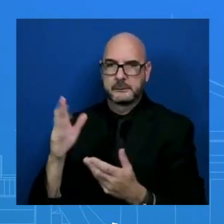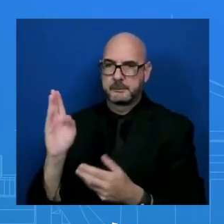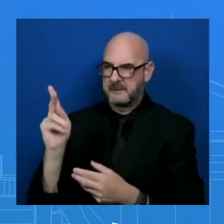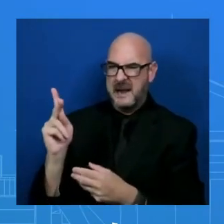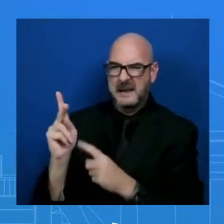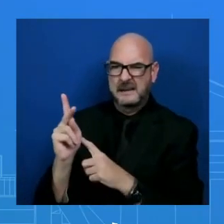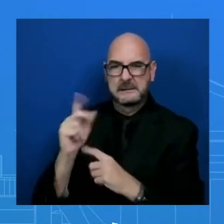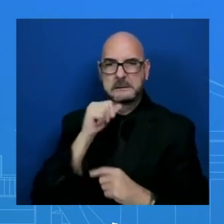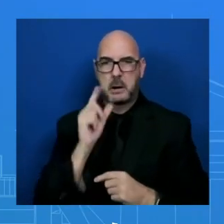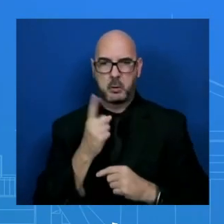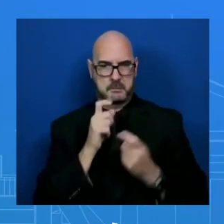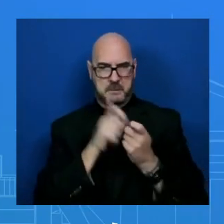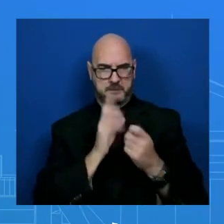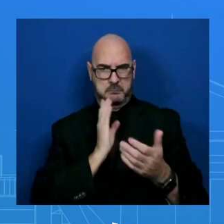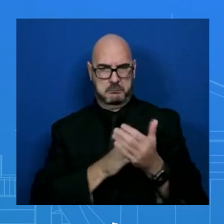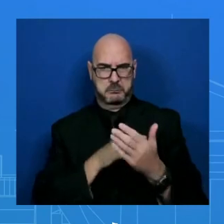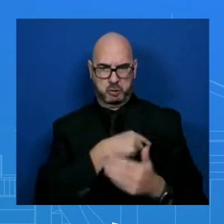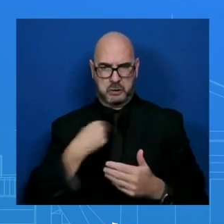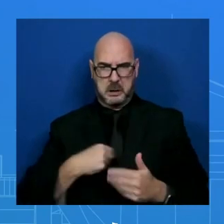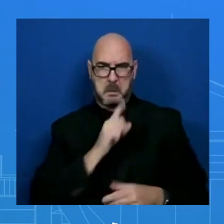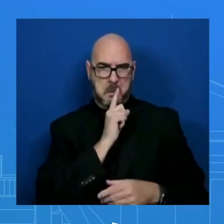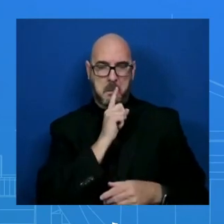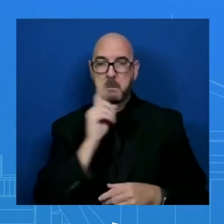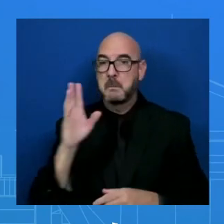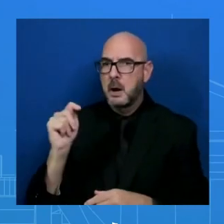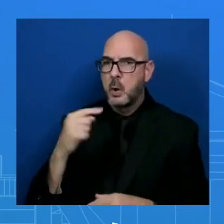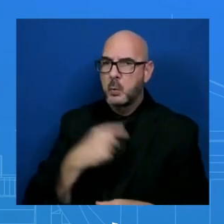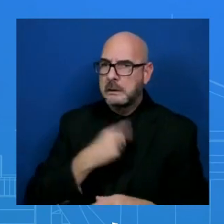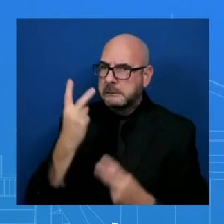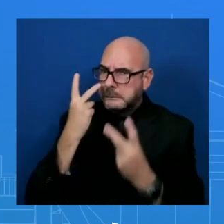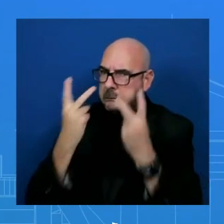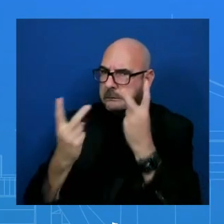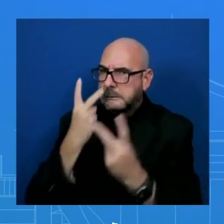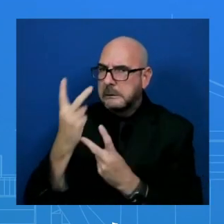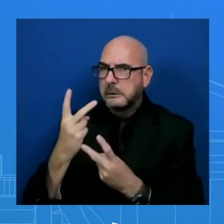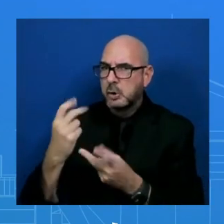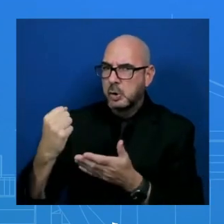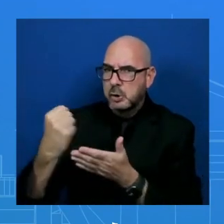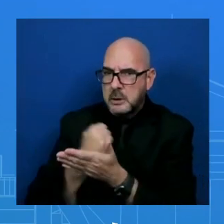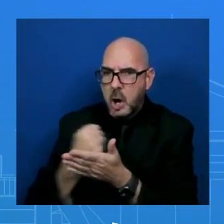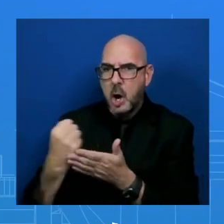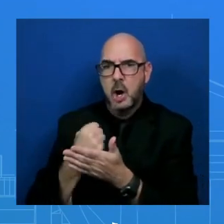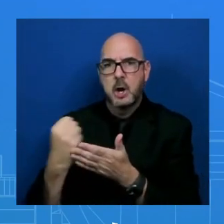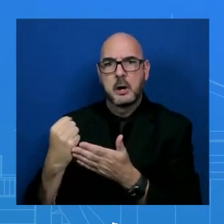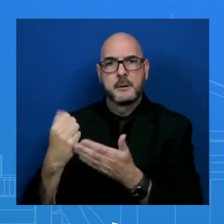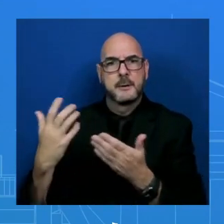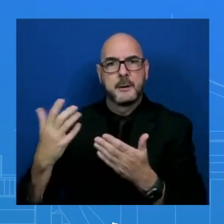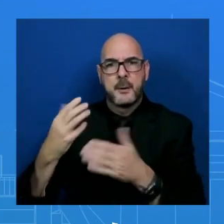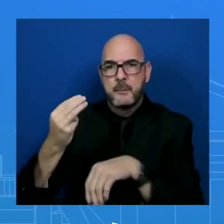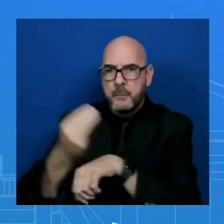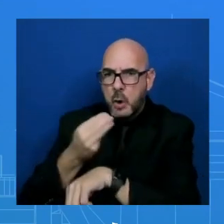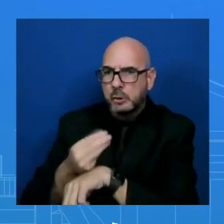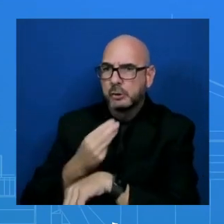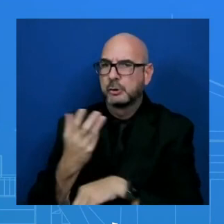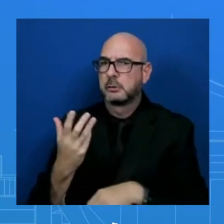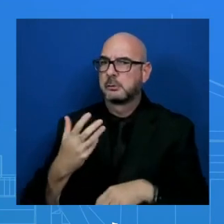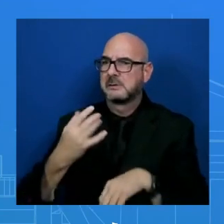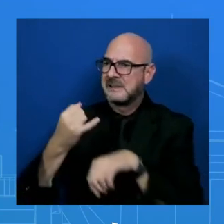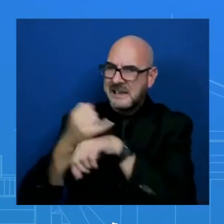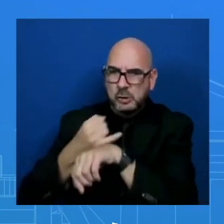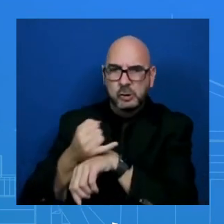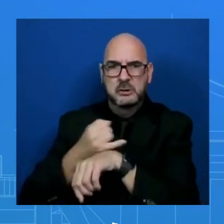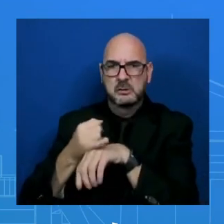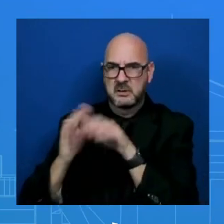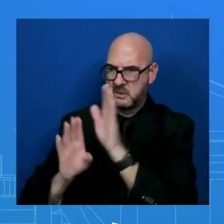mortgage rates are through the roof, inflation remains a problem. Meanwhile, the federal deficit this year has almost tripled, and the